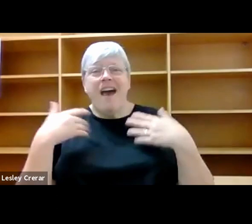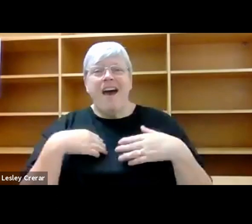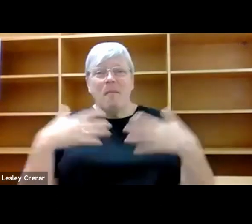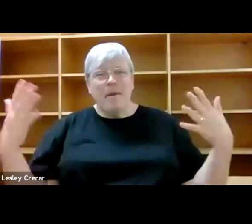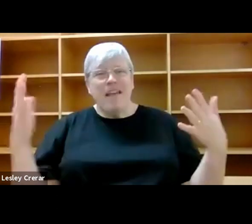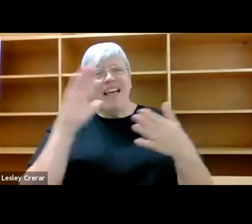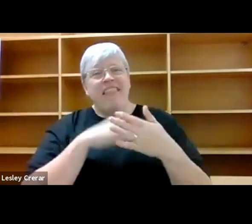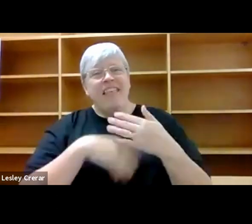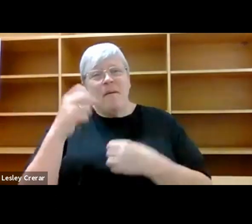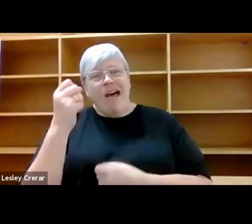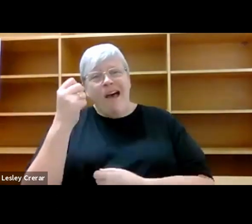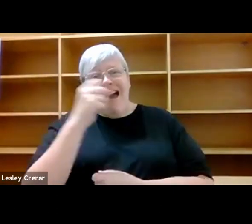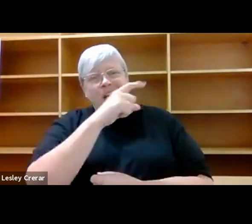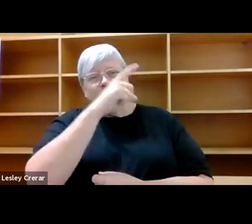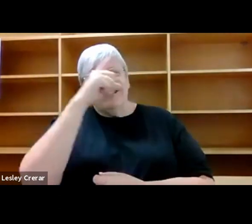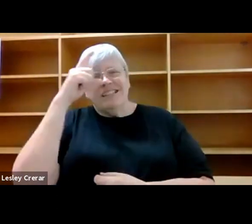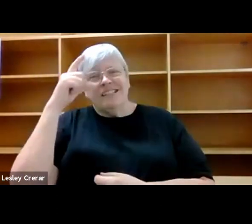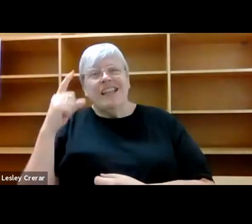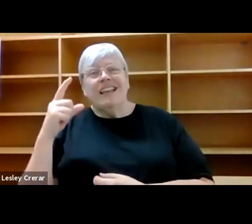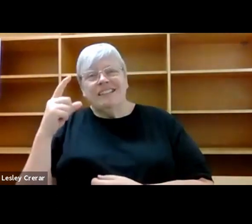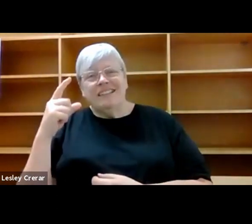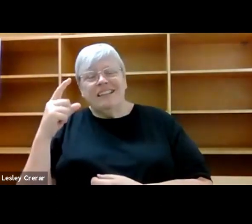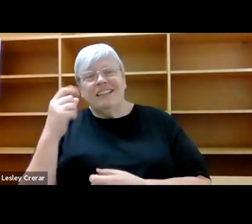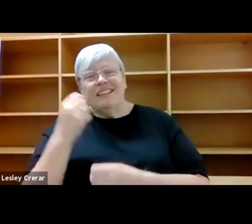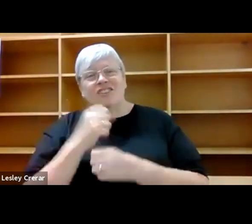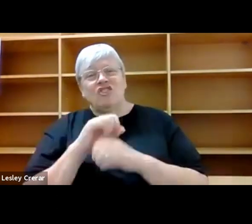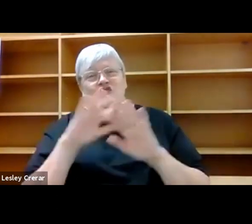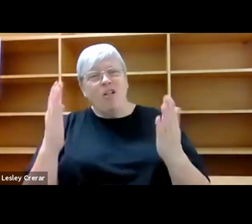the deep and fathomless span of geological time.